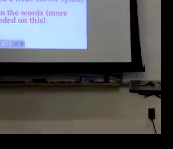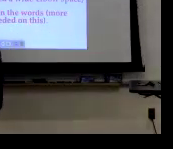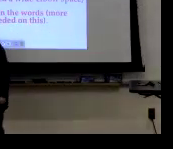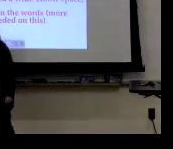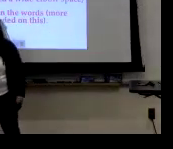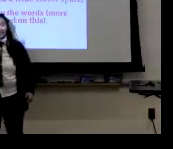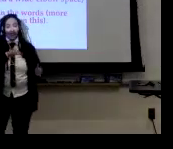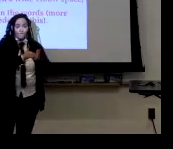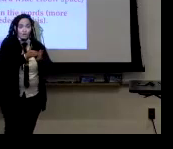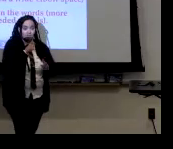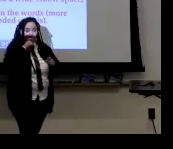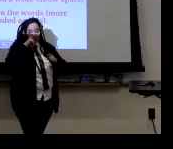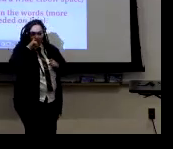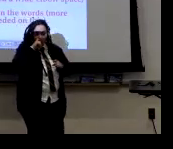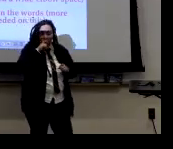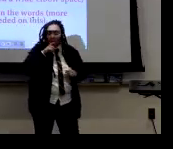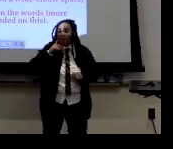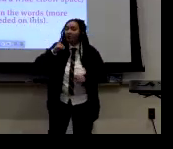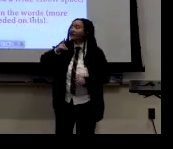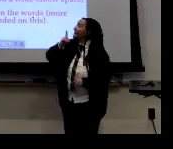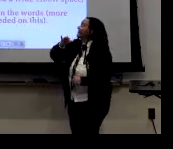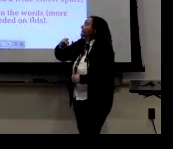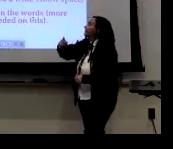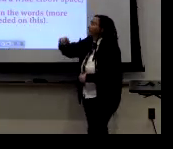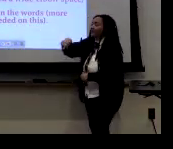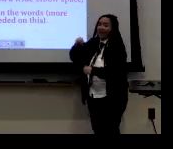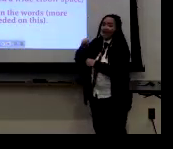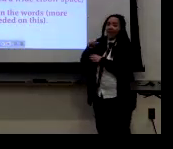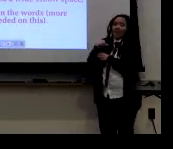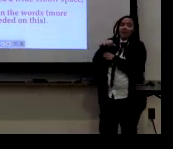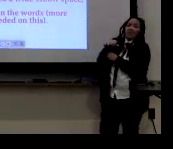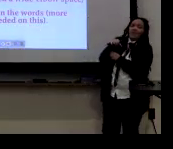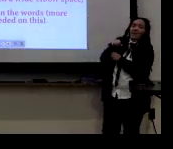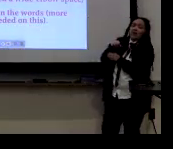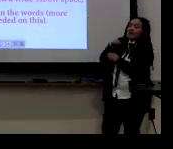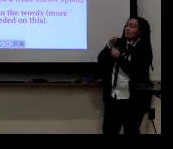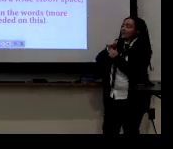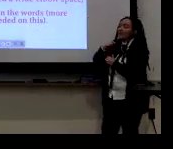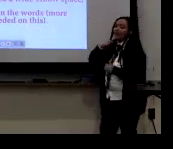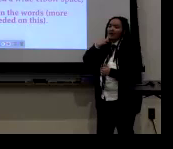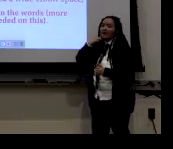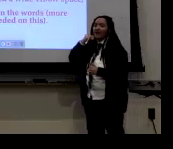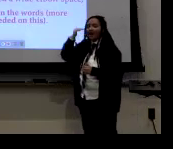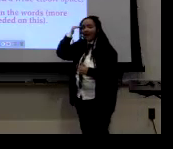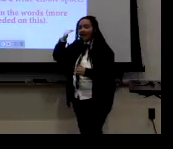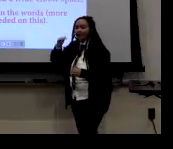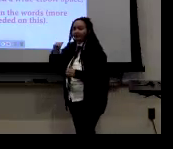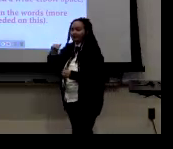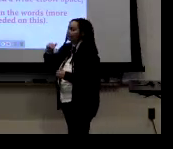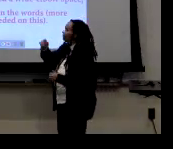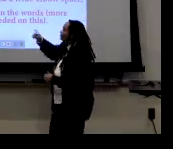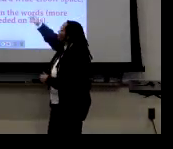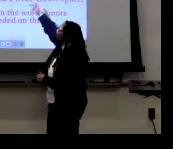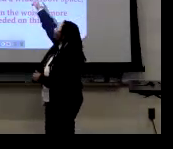So for both of these next questions, you know, the sneer specifically, um, and the head